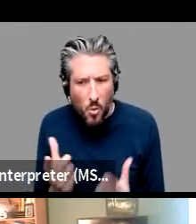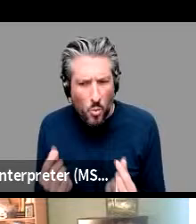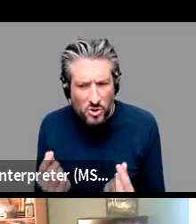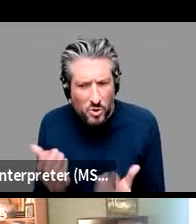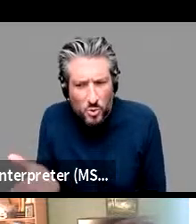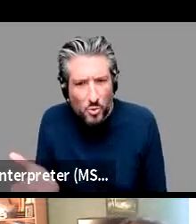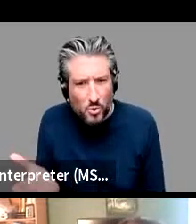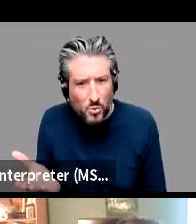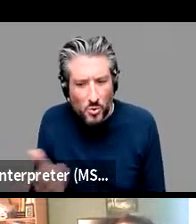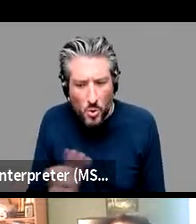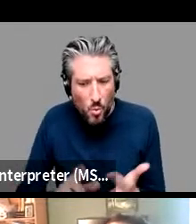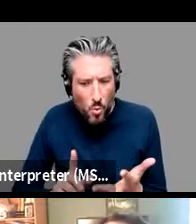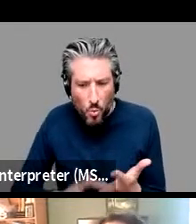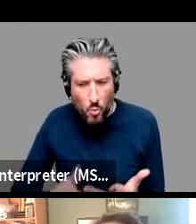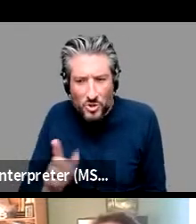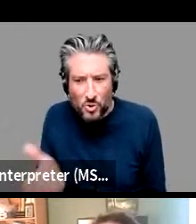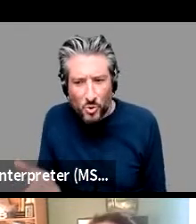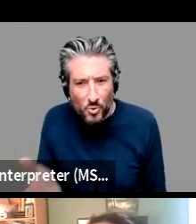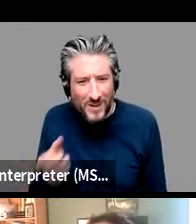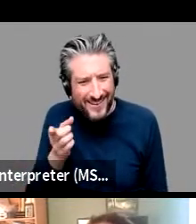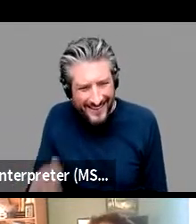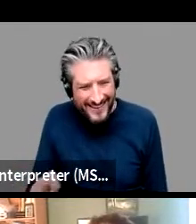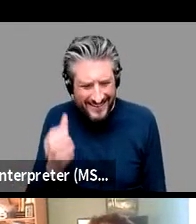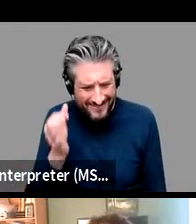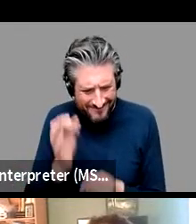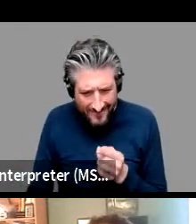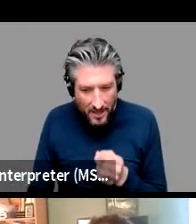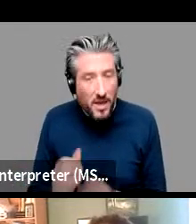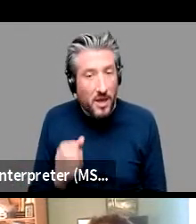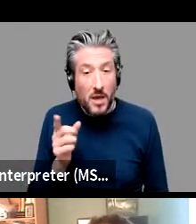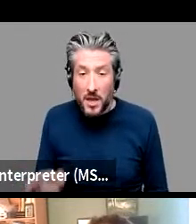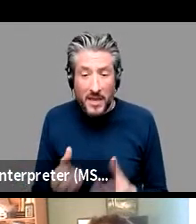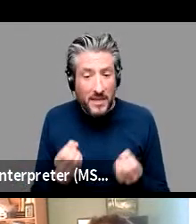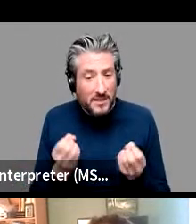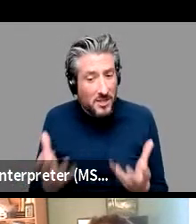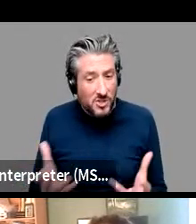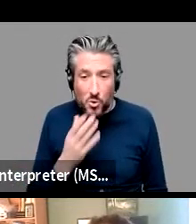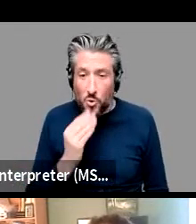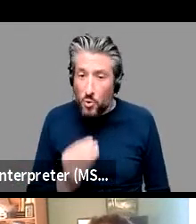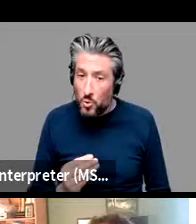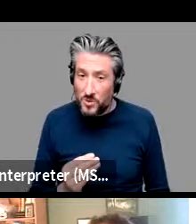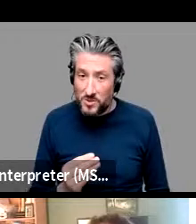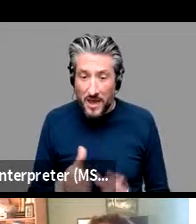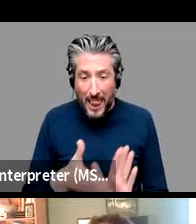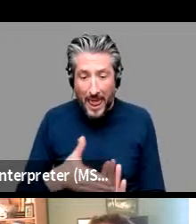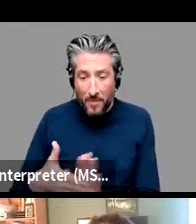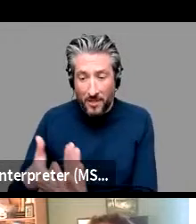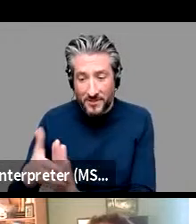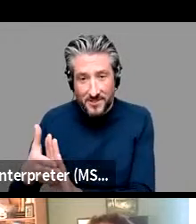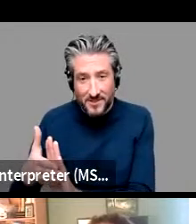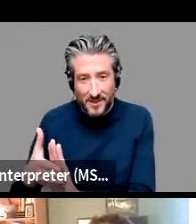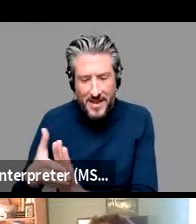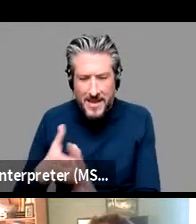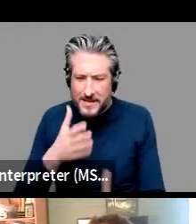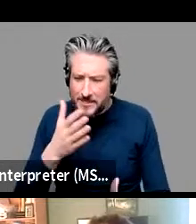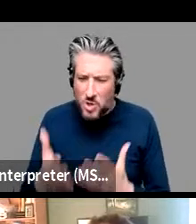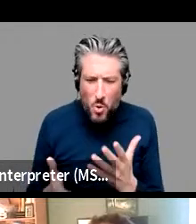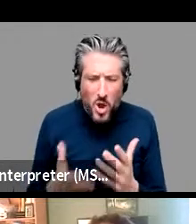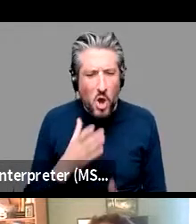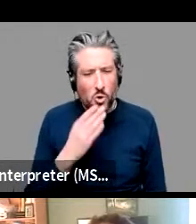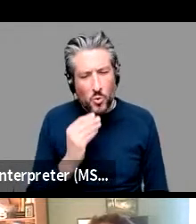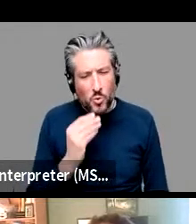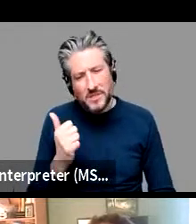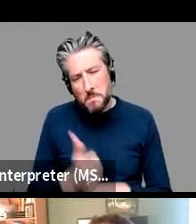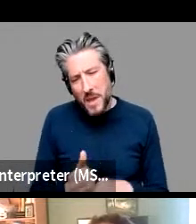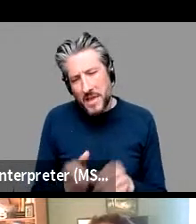learning specialist who is kind of not using this usage-based label so so what is specific uh to the usage-based approach